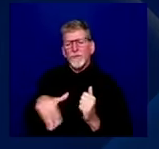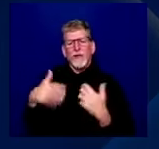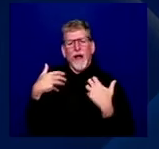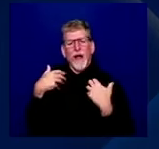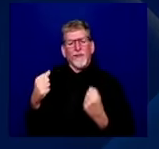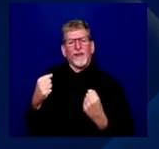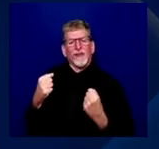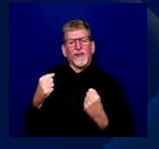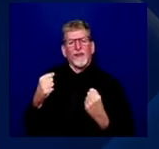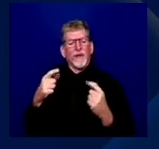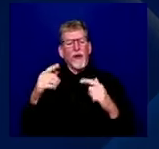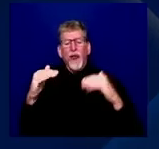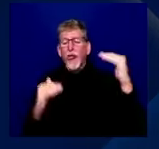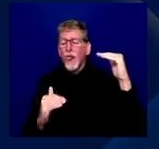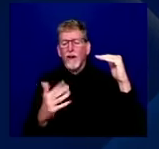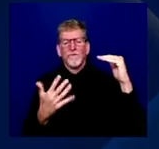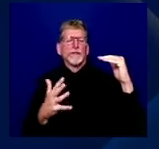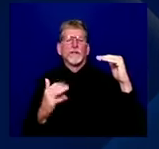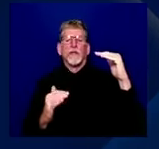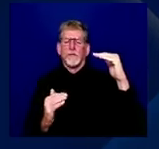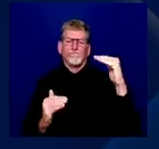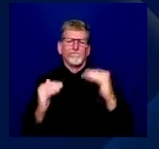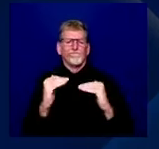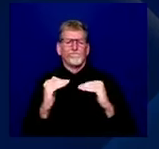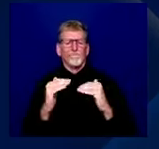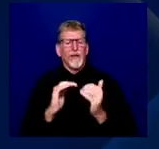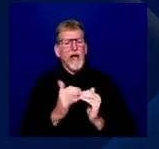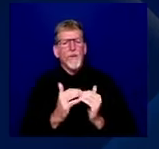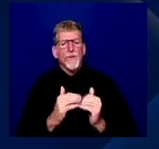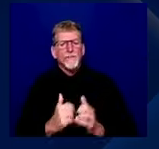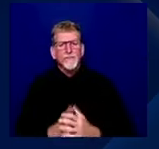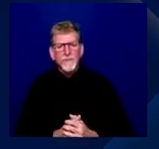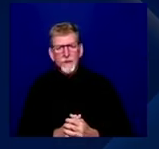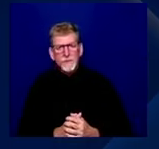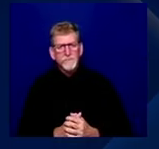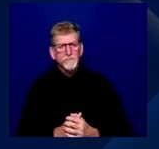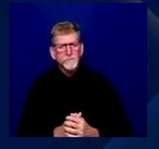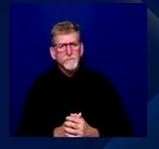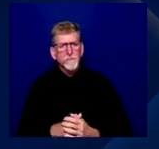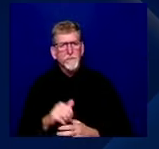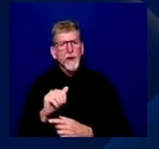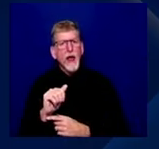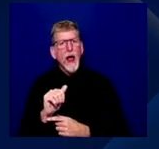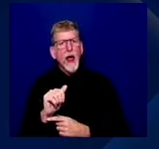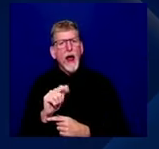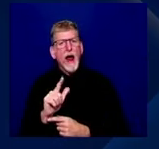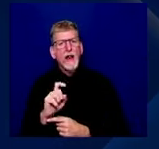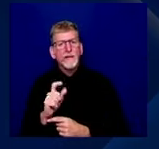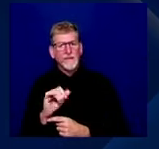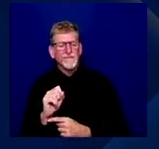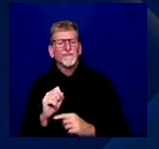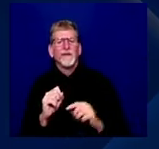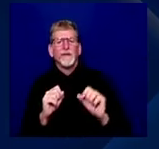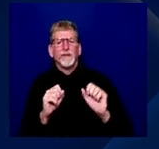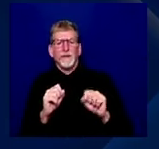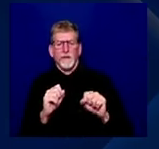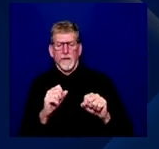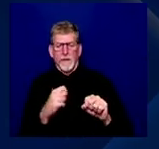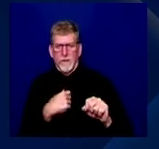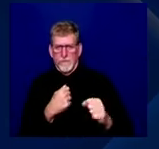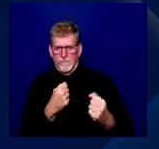Look, and I want to stress, as much as I believe in technology and entrepreneurship to help make this better,